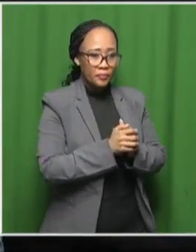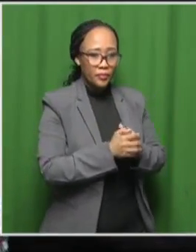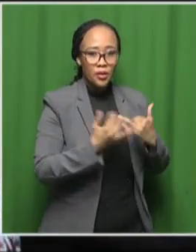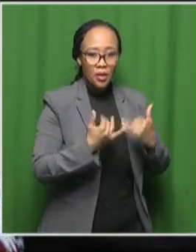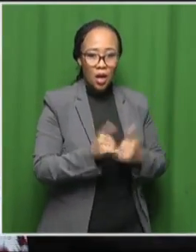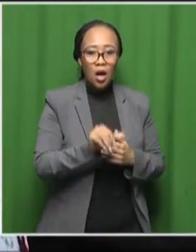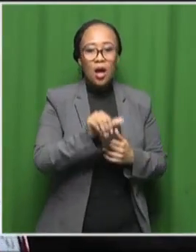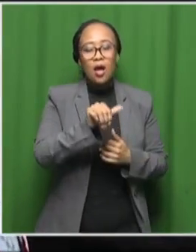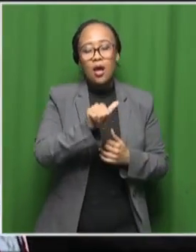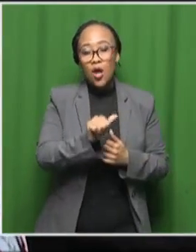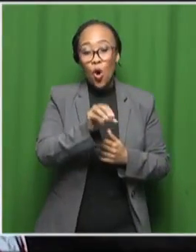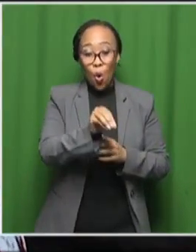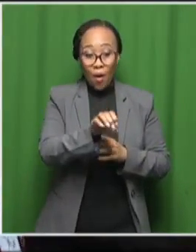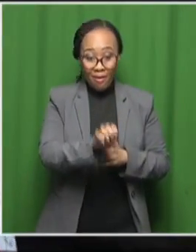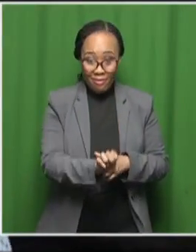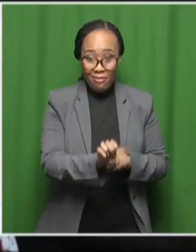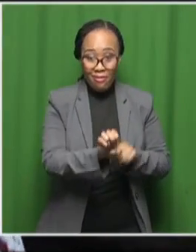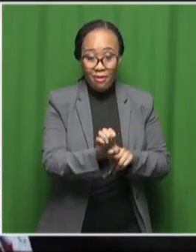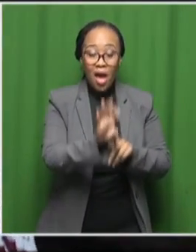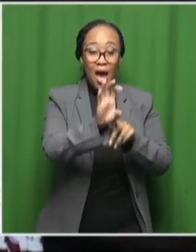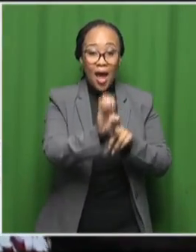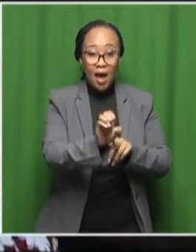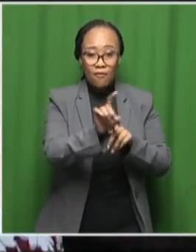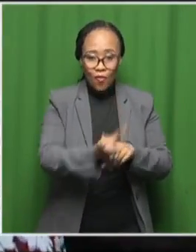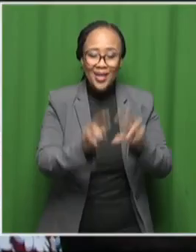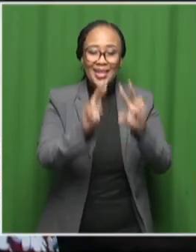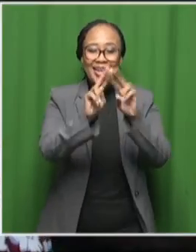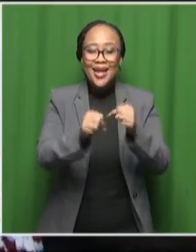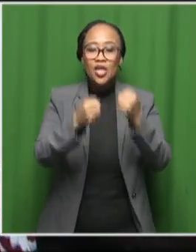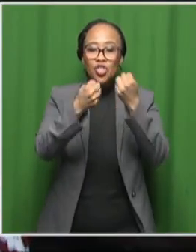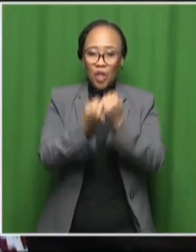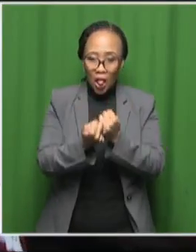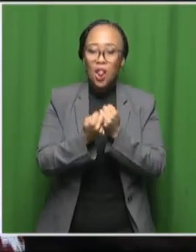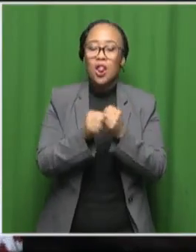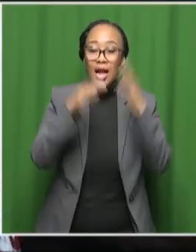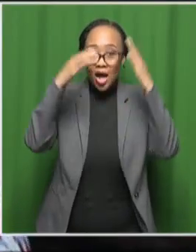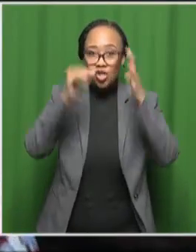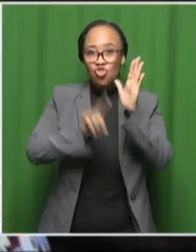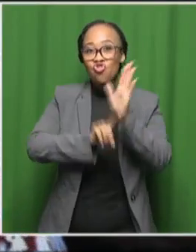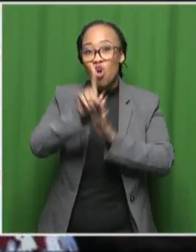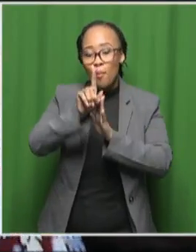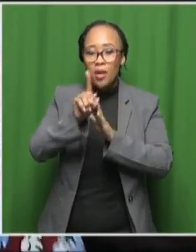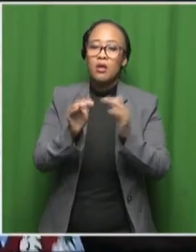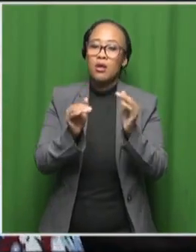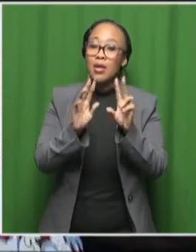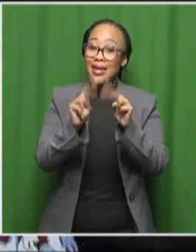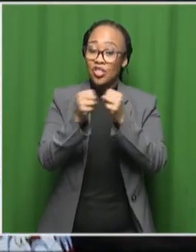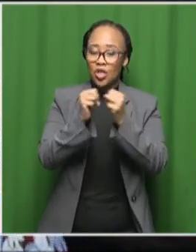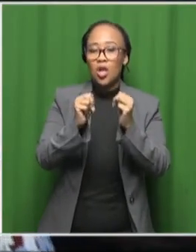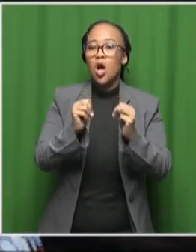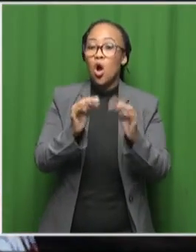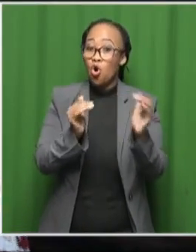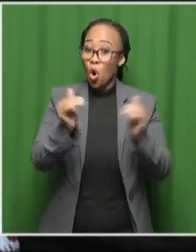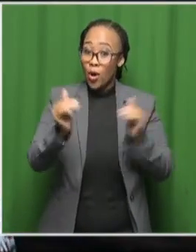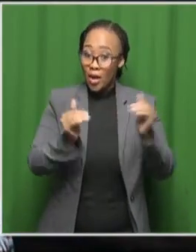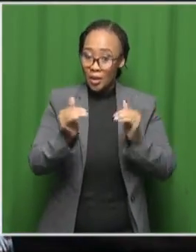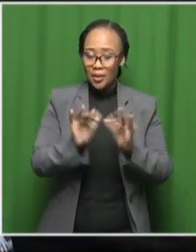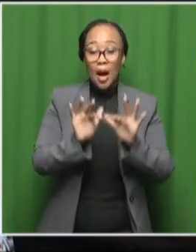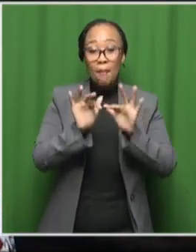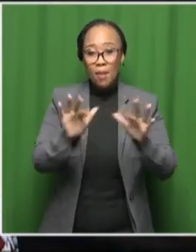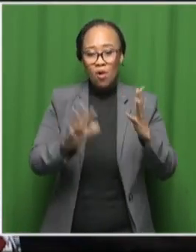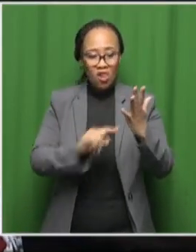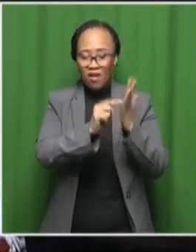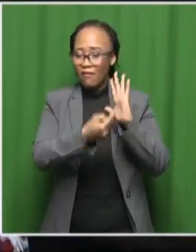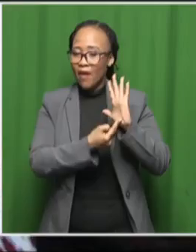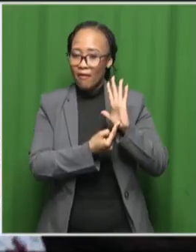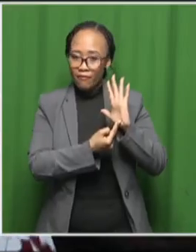OAE that network is the national astronomy education coordinators so in South Africa there are five of those people who are